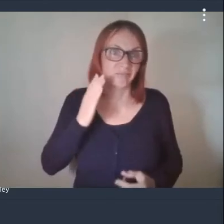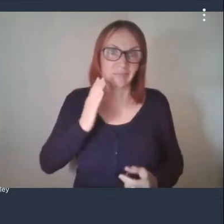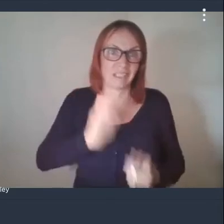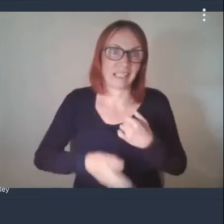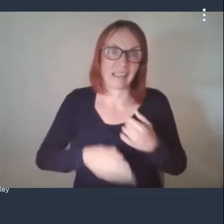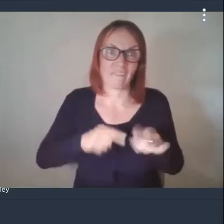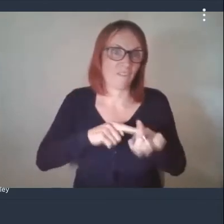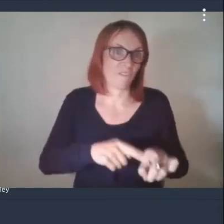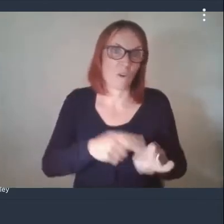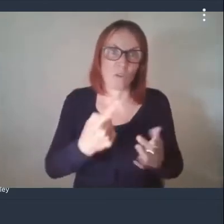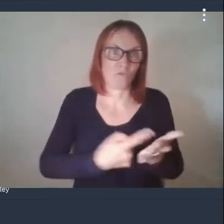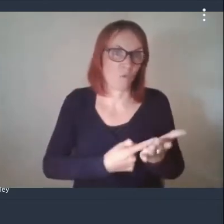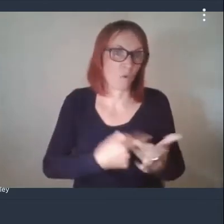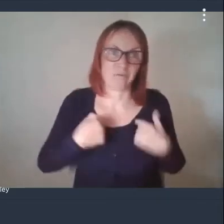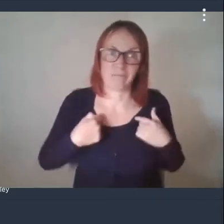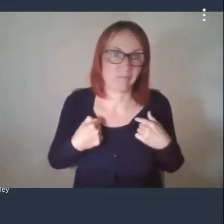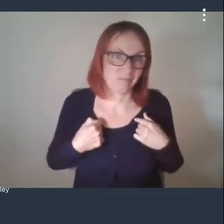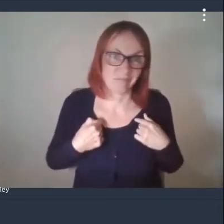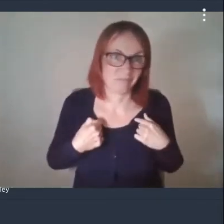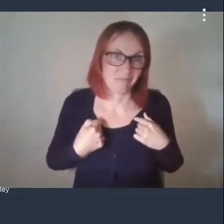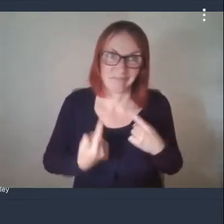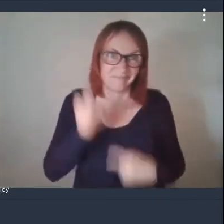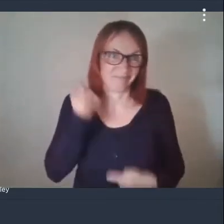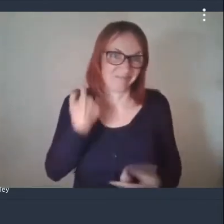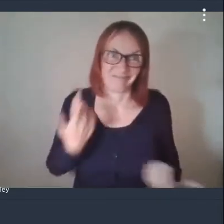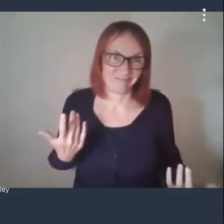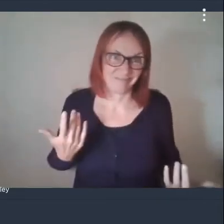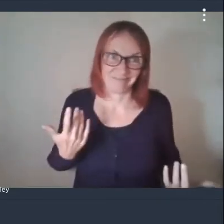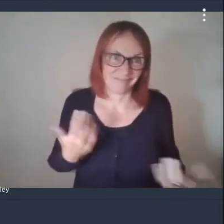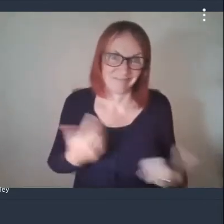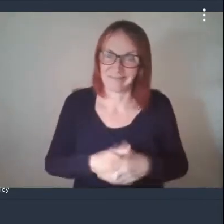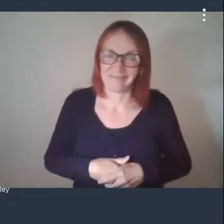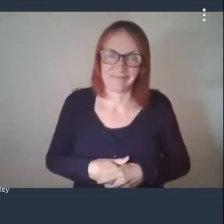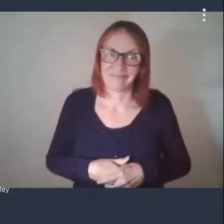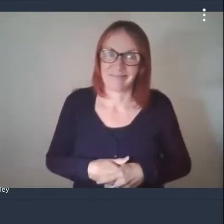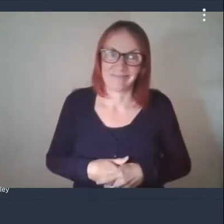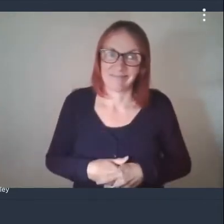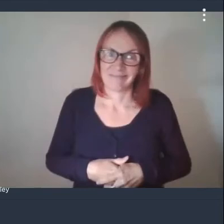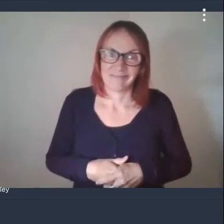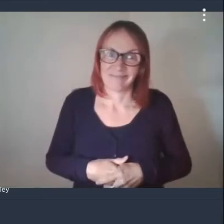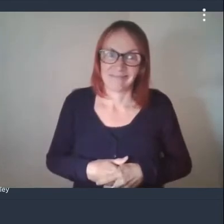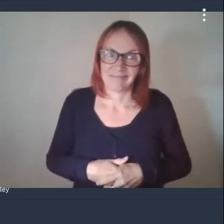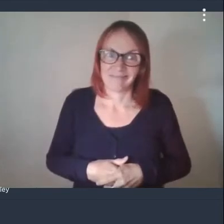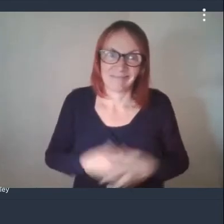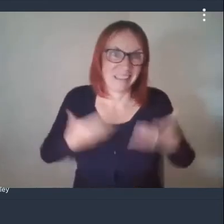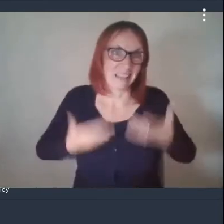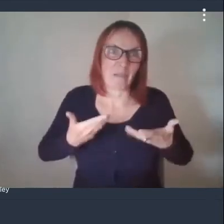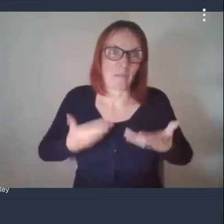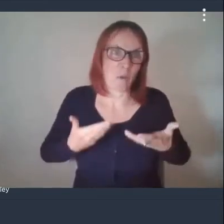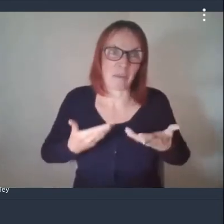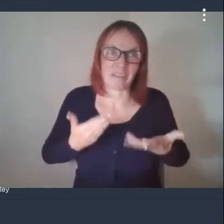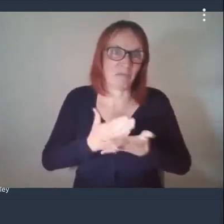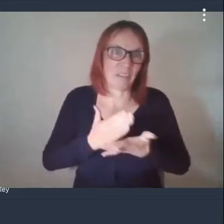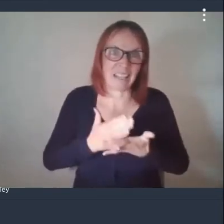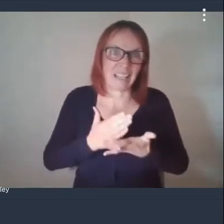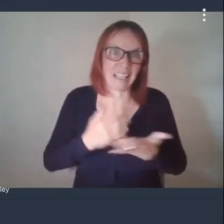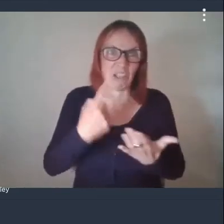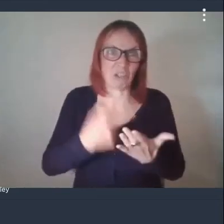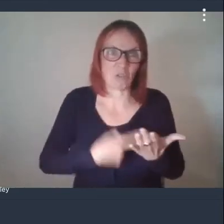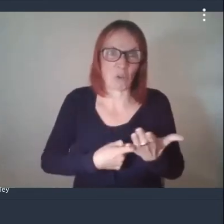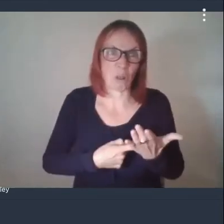and it's just um to be fair i still don't follow the rules for some things i'm just